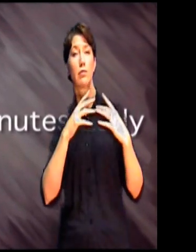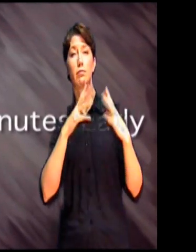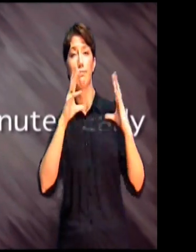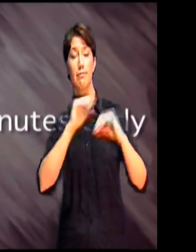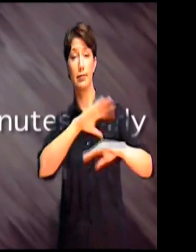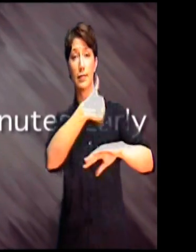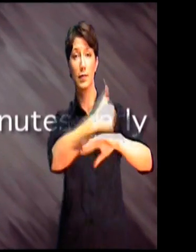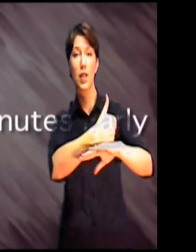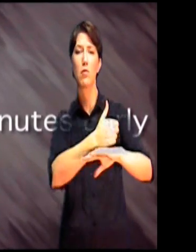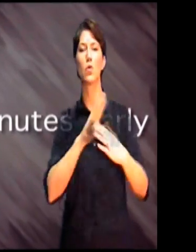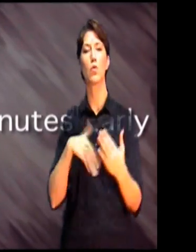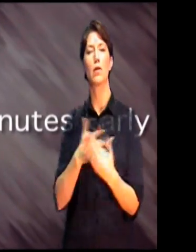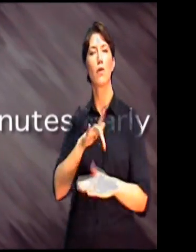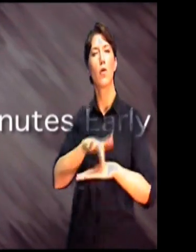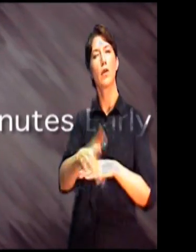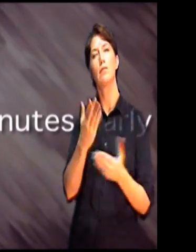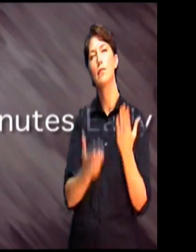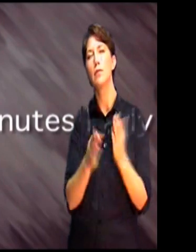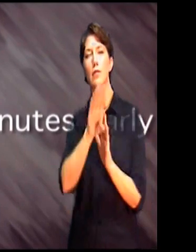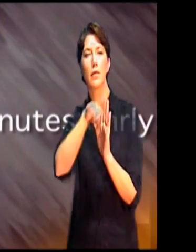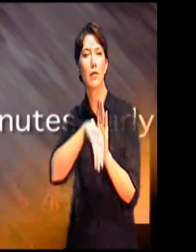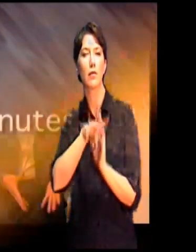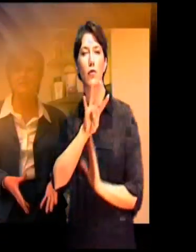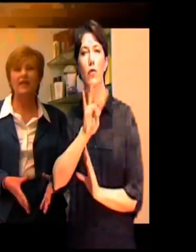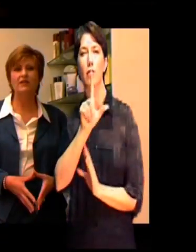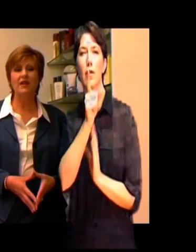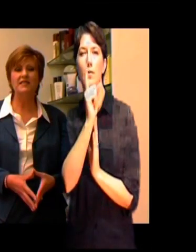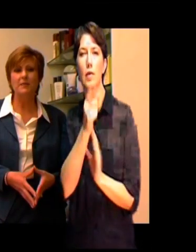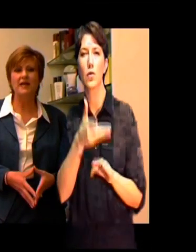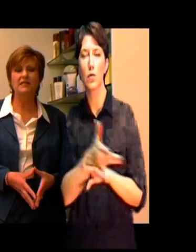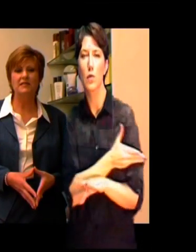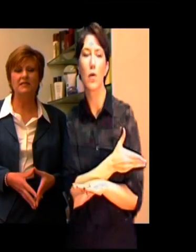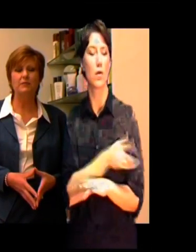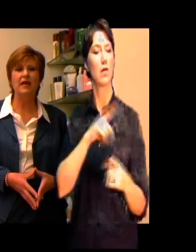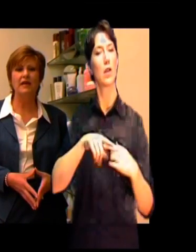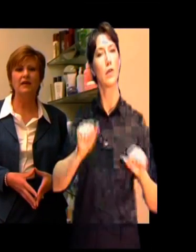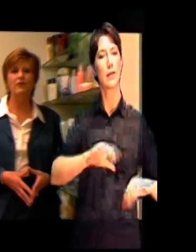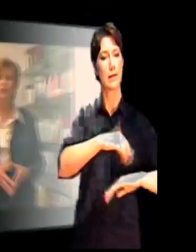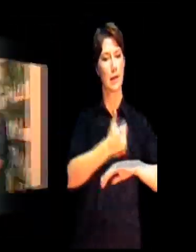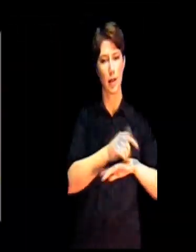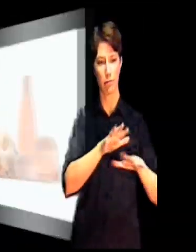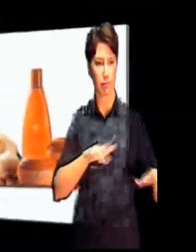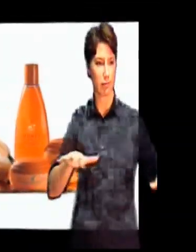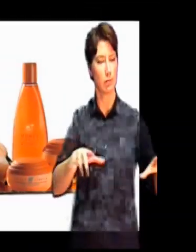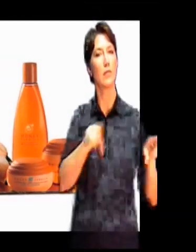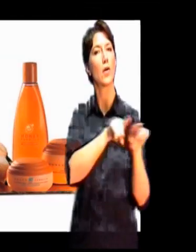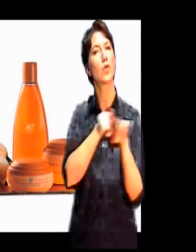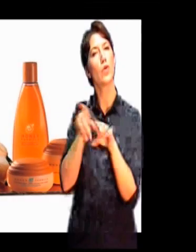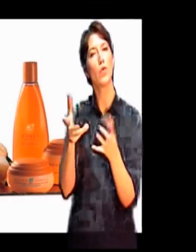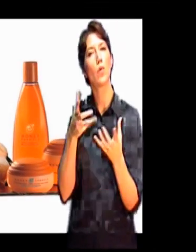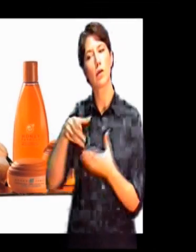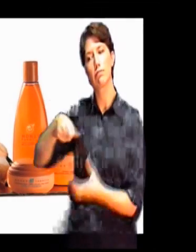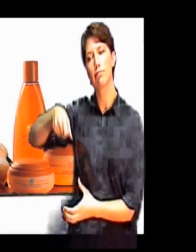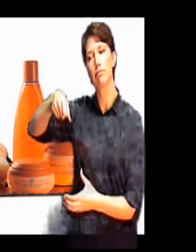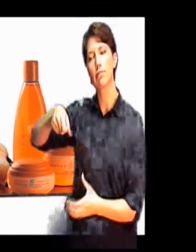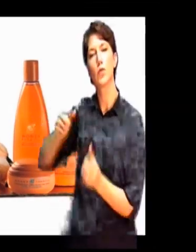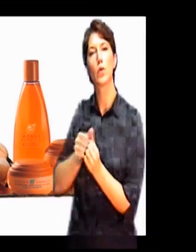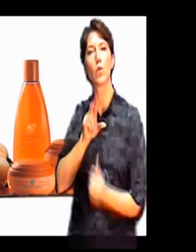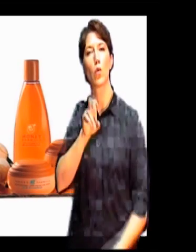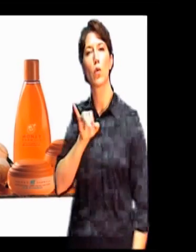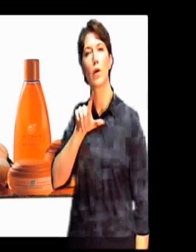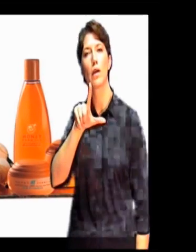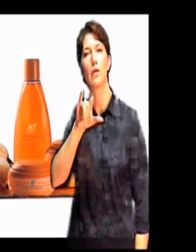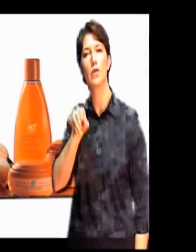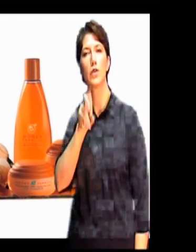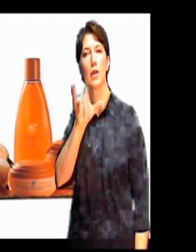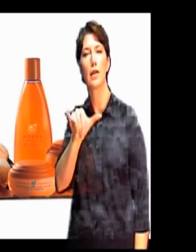to 45 minutes ahead of time to set up. You'll also want to have a nice basket display of the royal jelly and honey collection products for